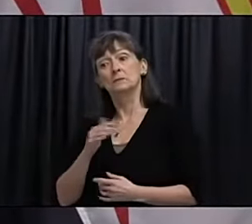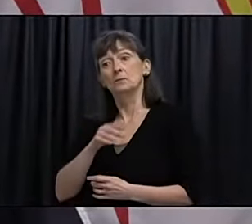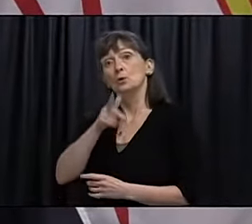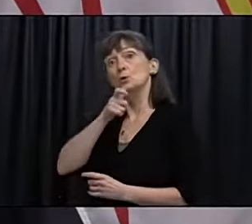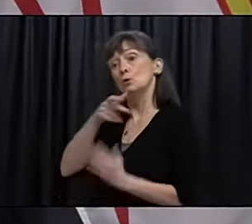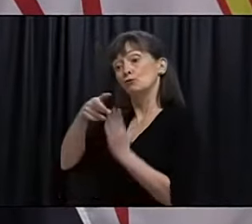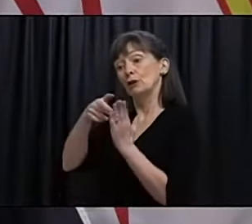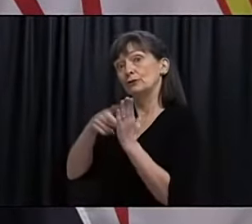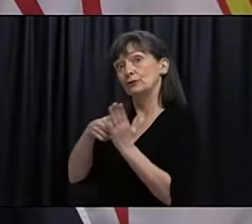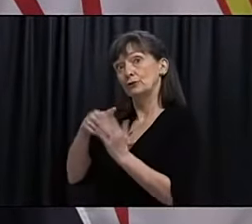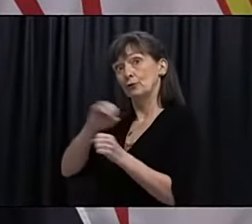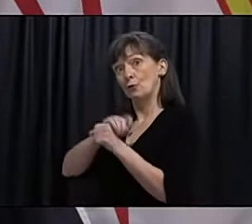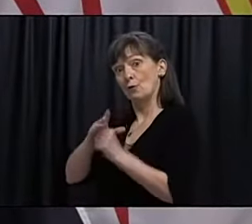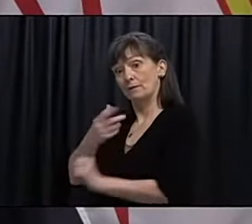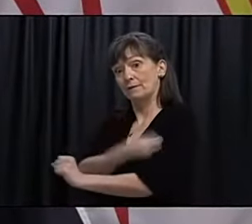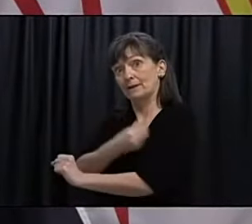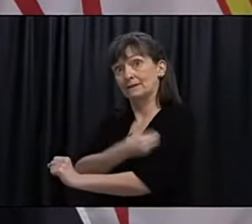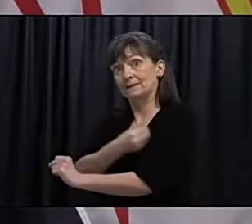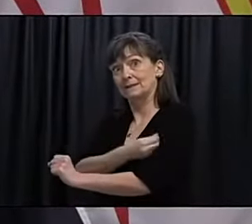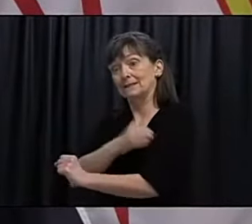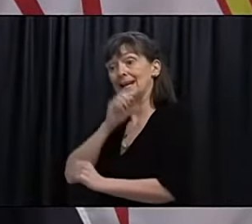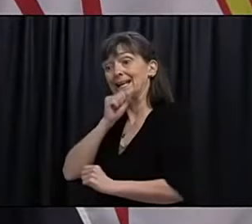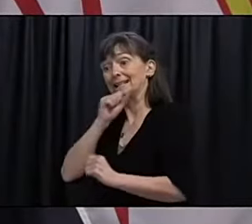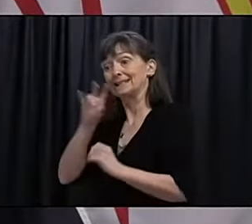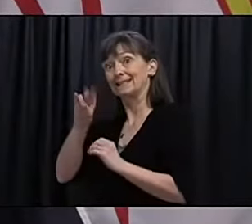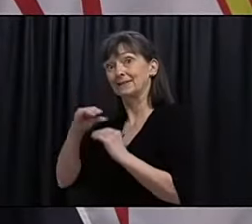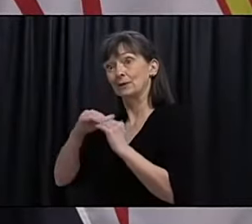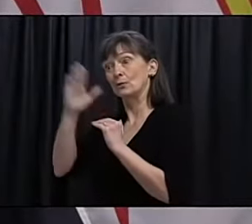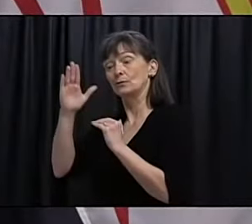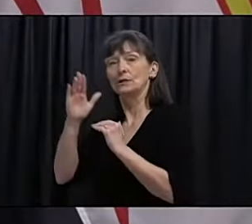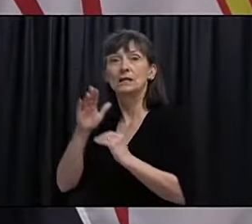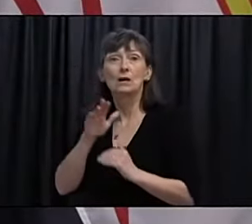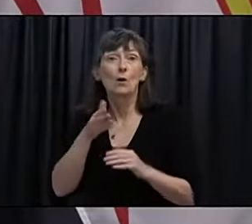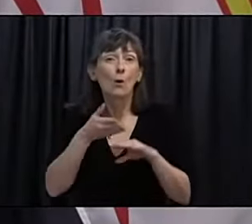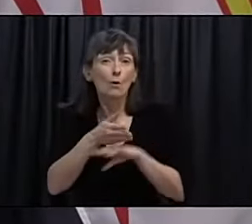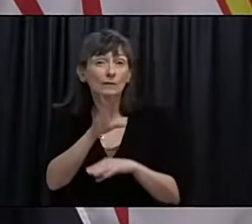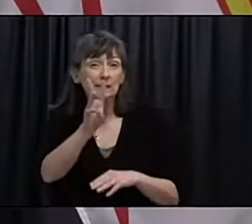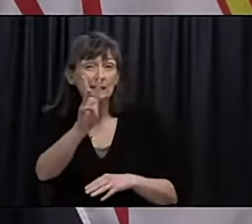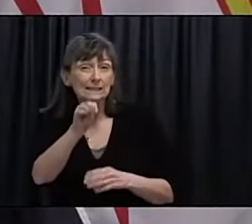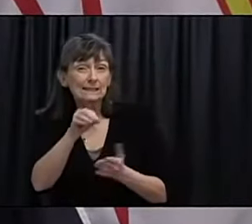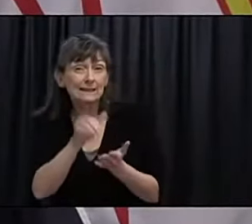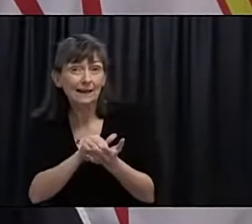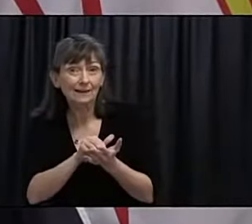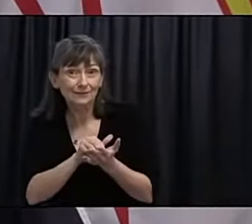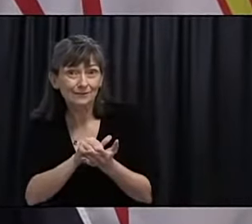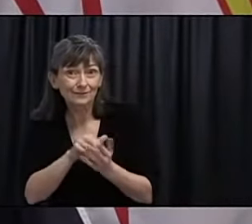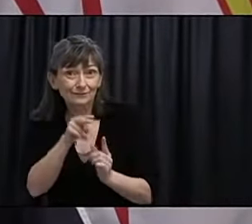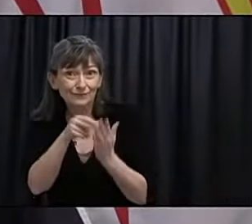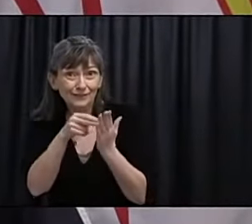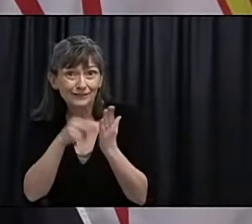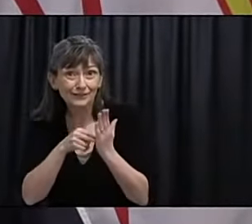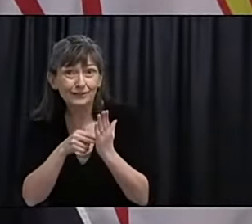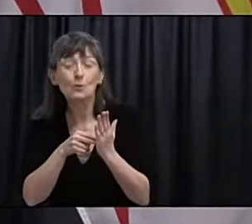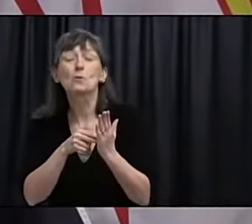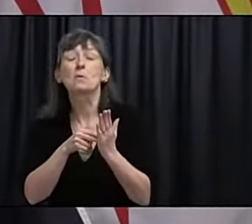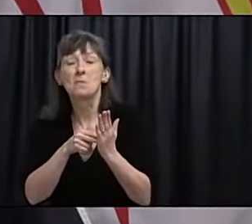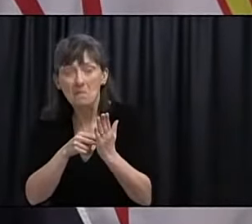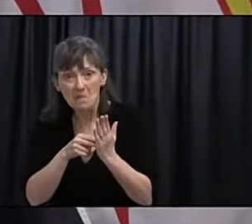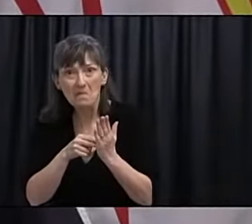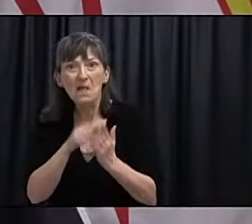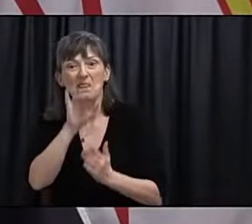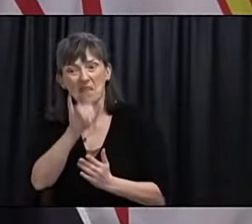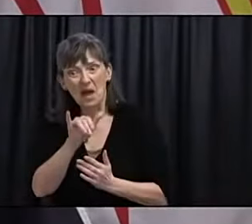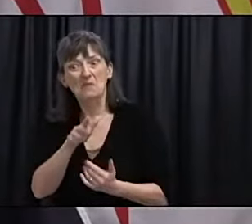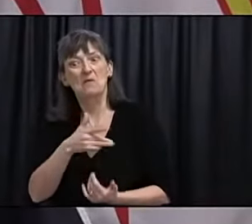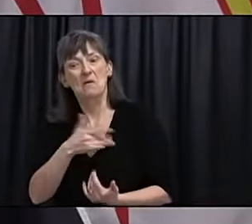for a COVID vaccine in the 70 and older age group. This is a substantial proportion of that age category nearly